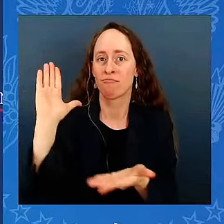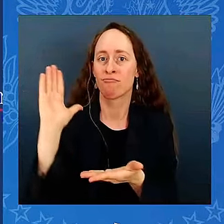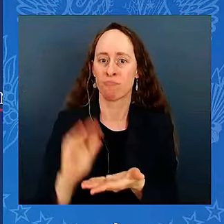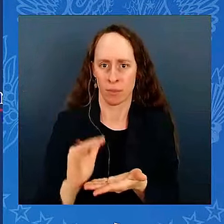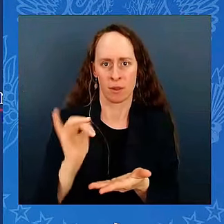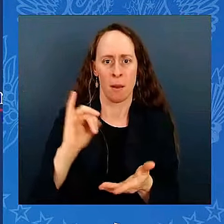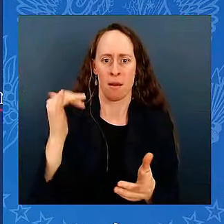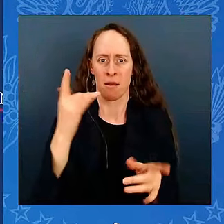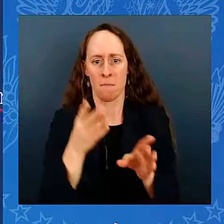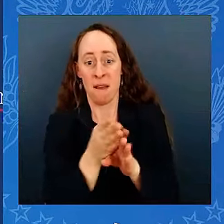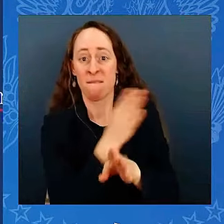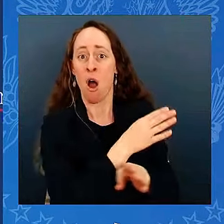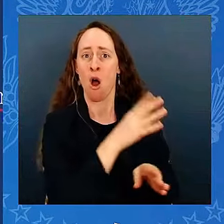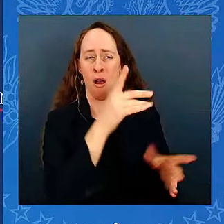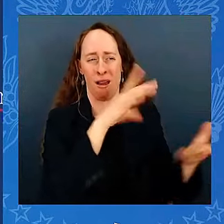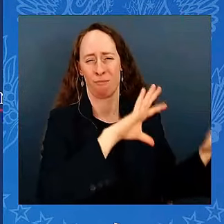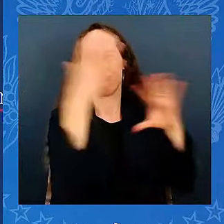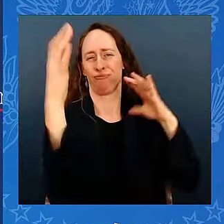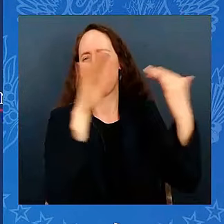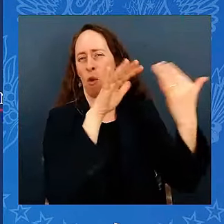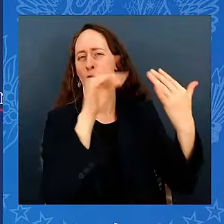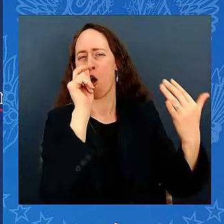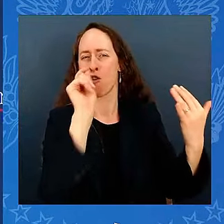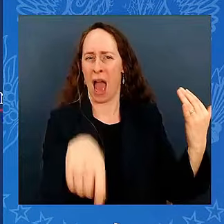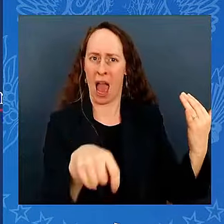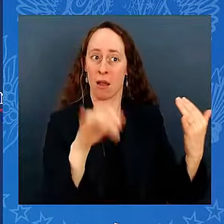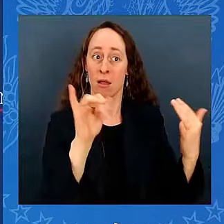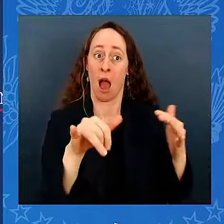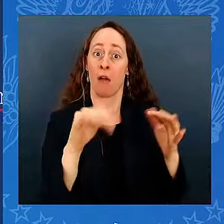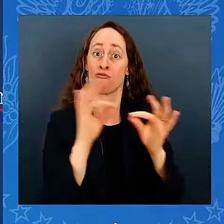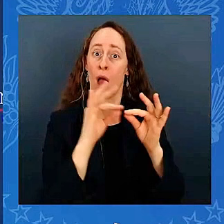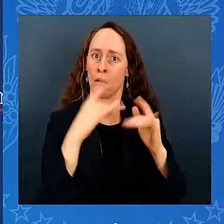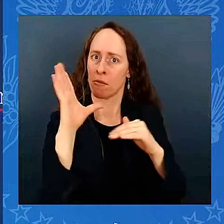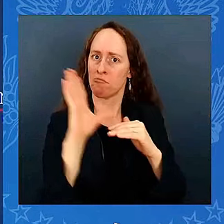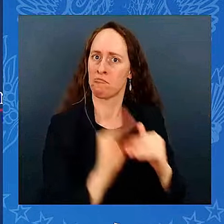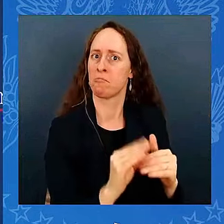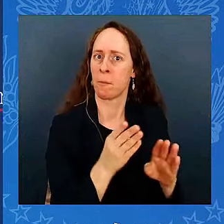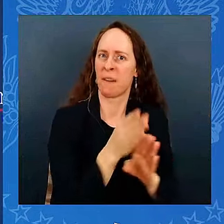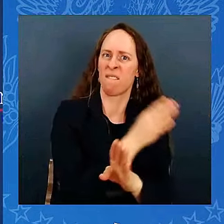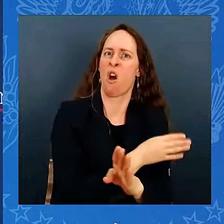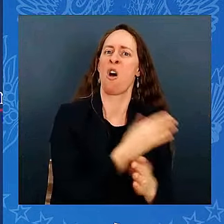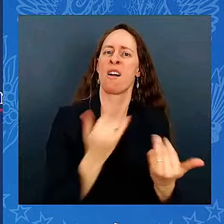And $3 — below $3 a gallon in 14 states, including Delaware.